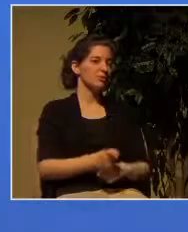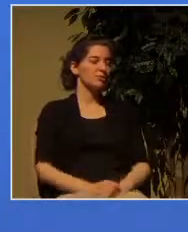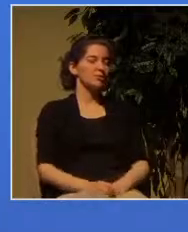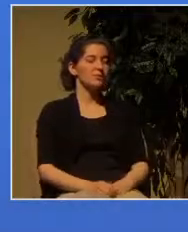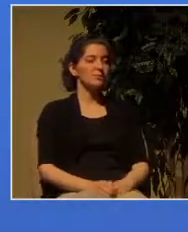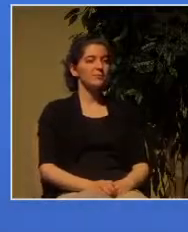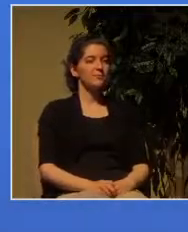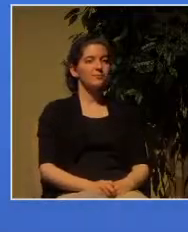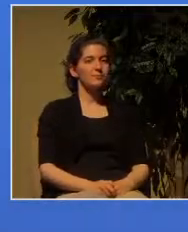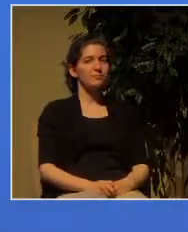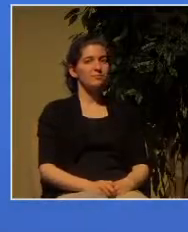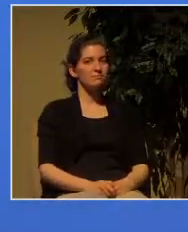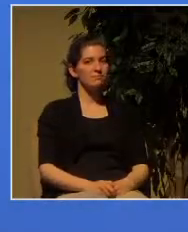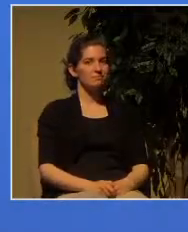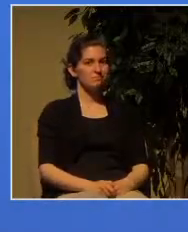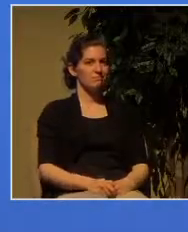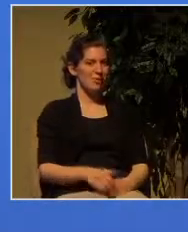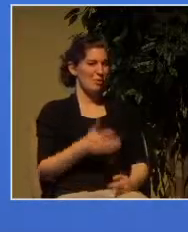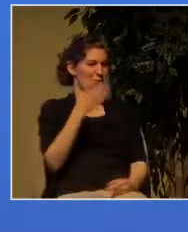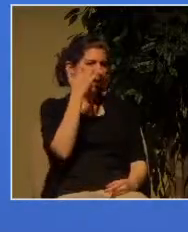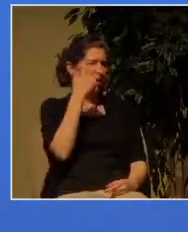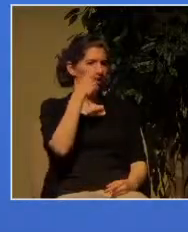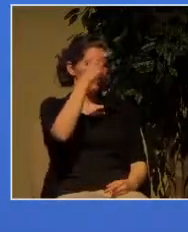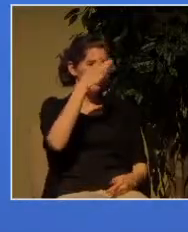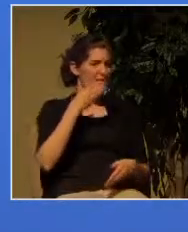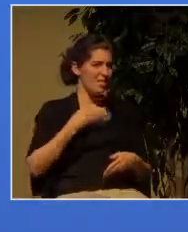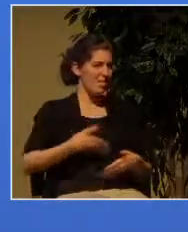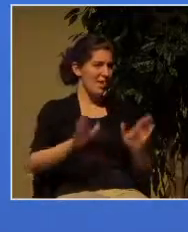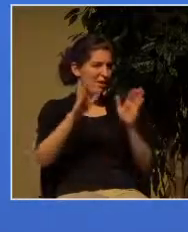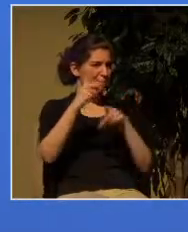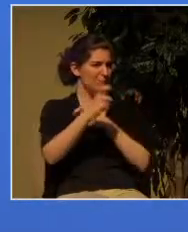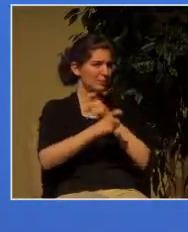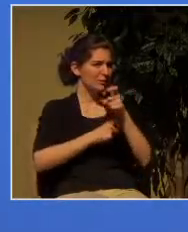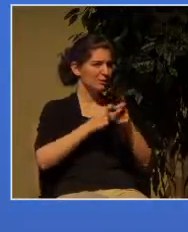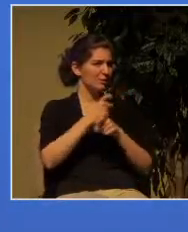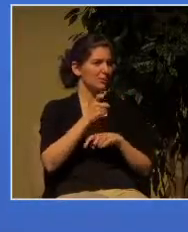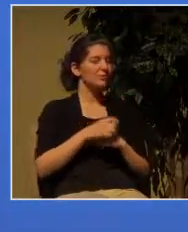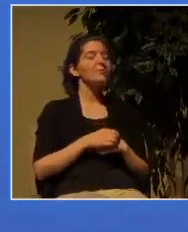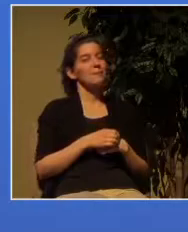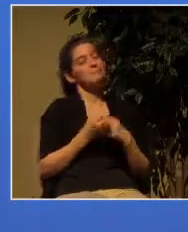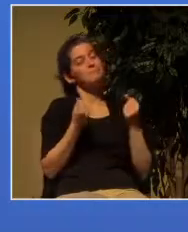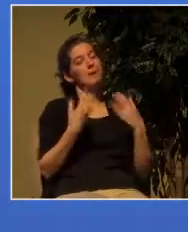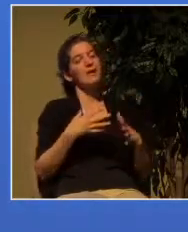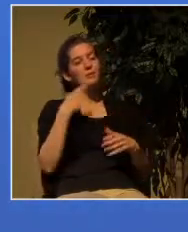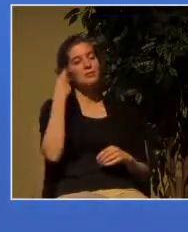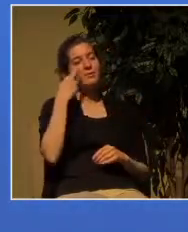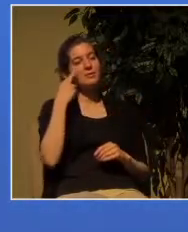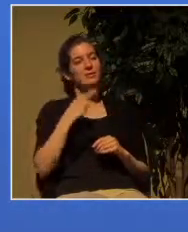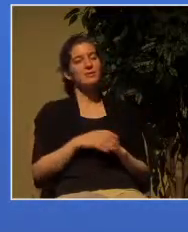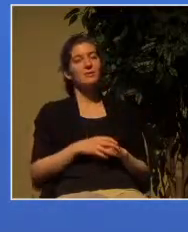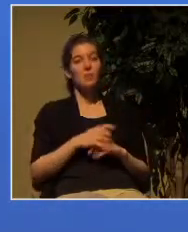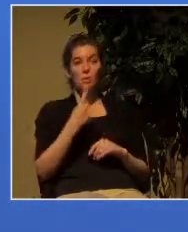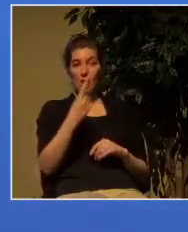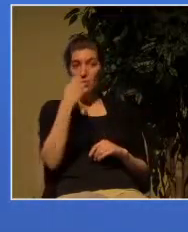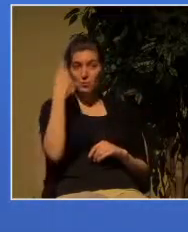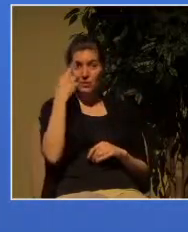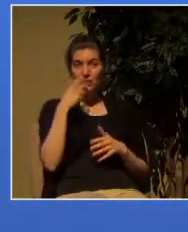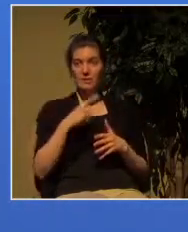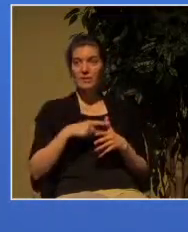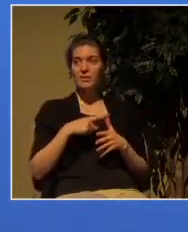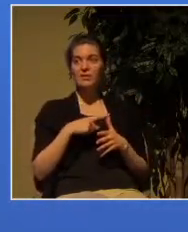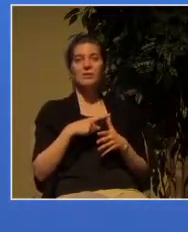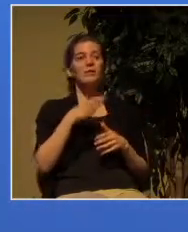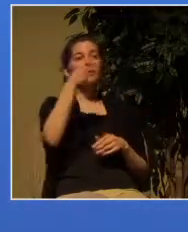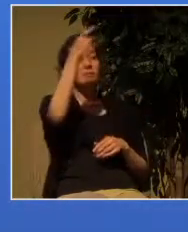allow that to happen there are many answers but one of the answers is that God uses the sufferings produced by